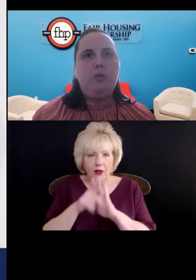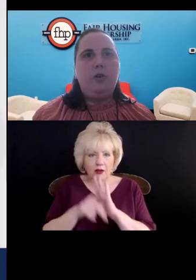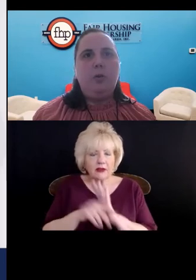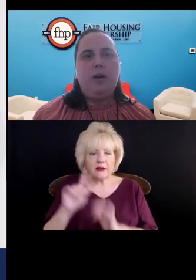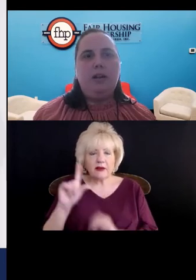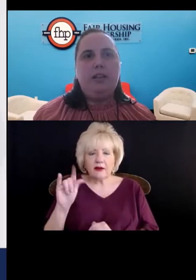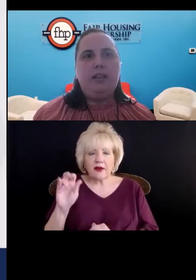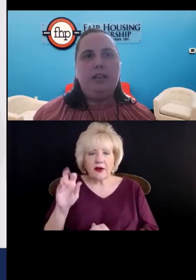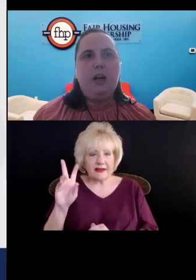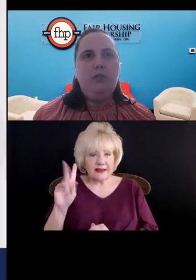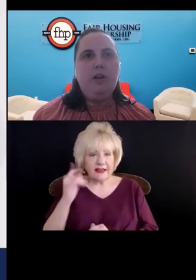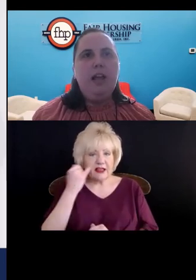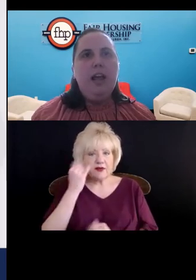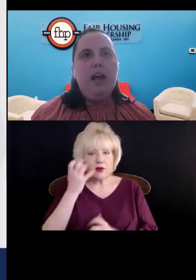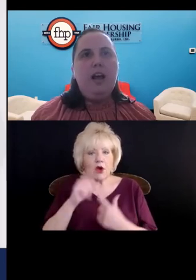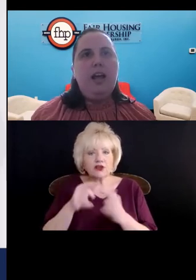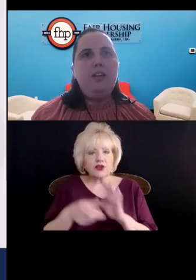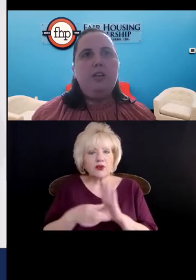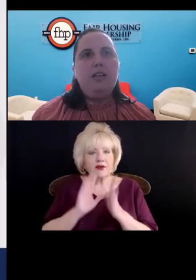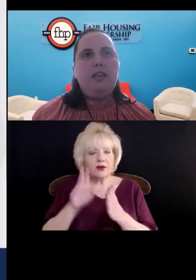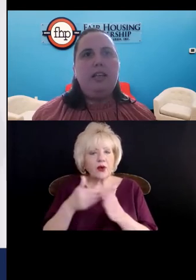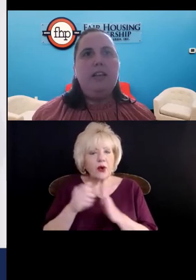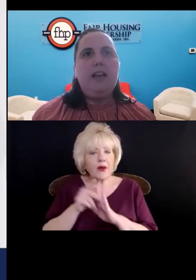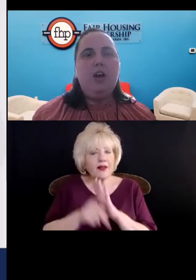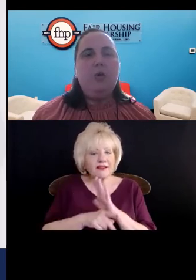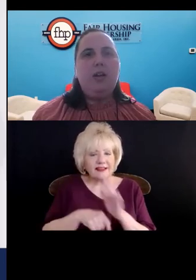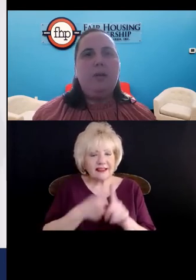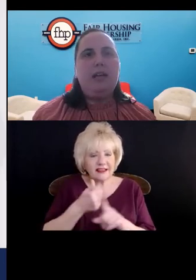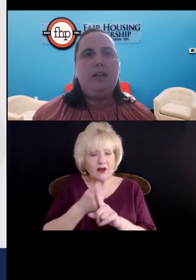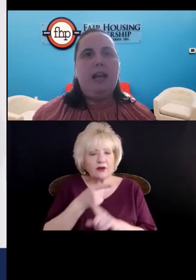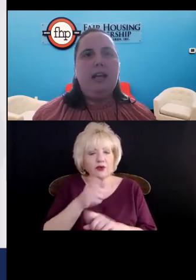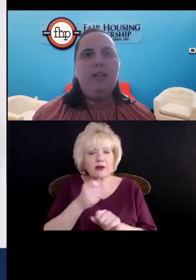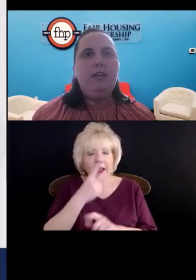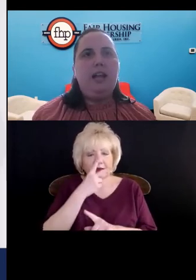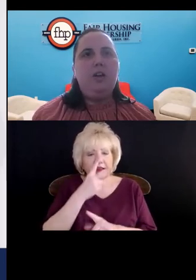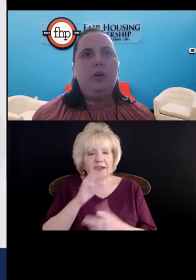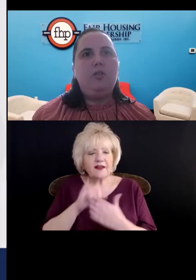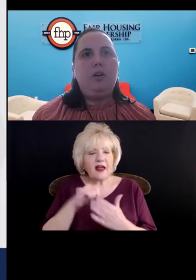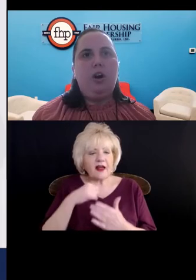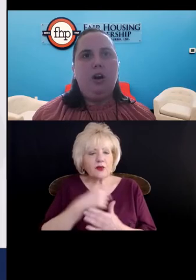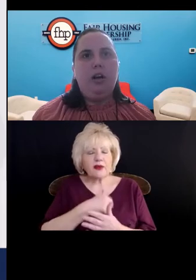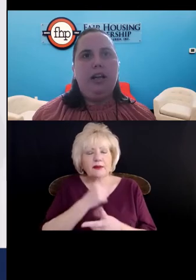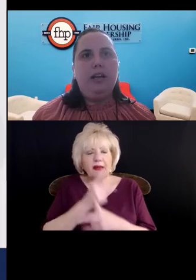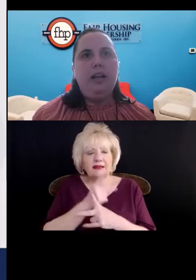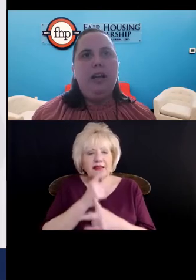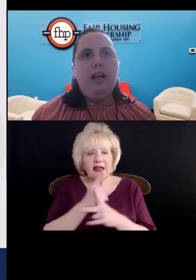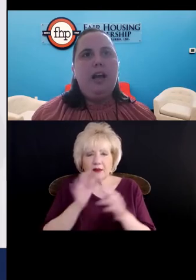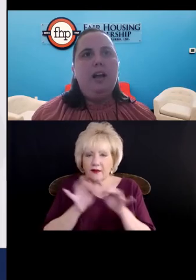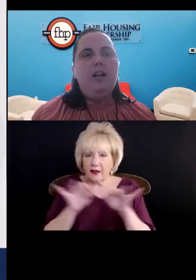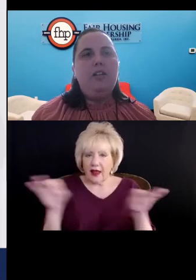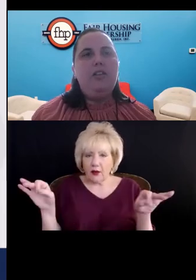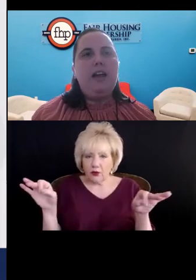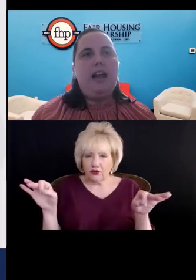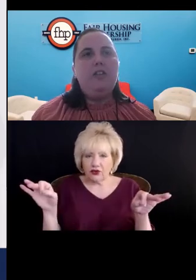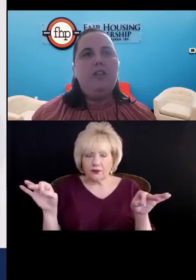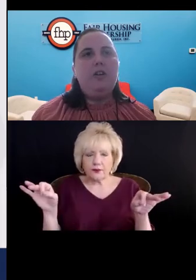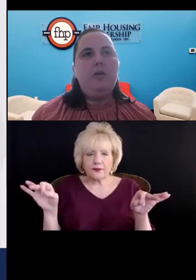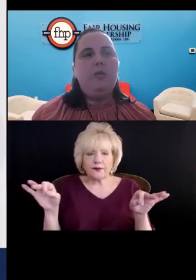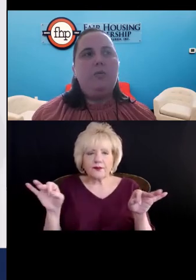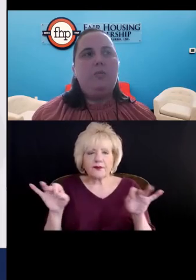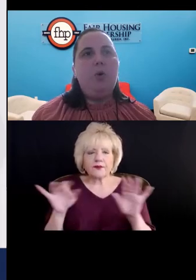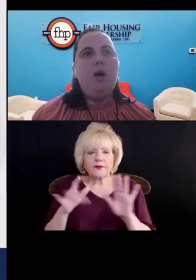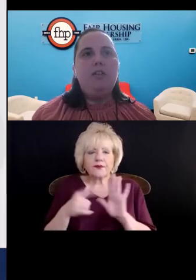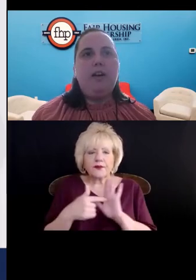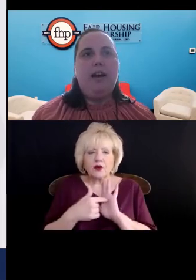you want to review the whole policy itself. And you can see that we maintain the language regarding uh that